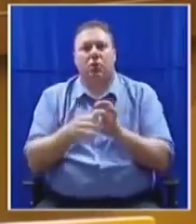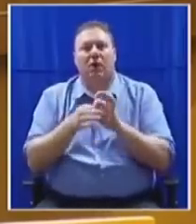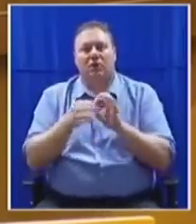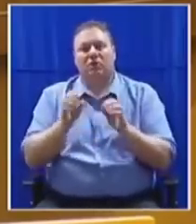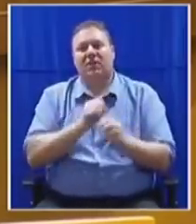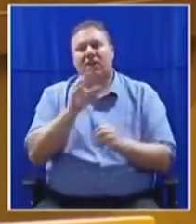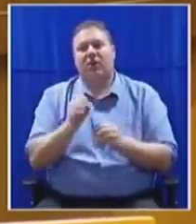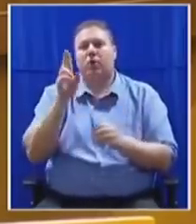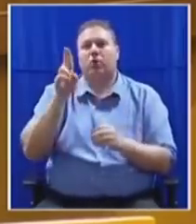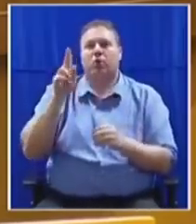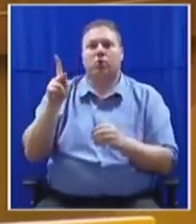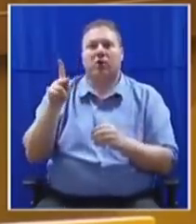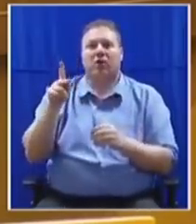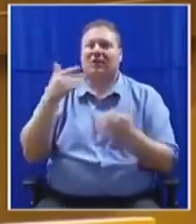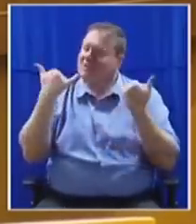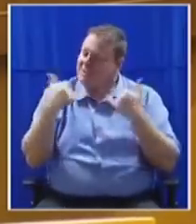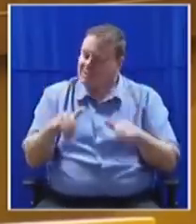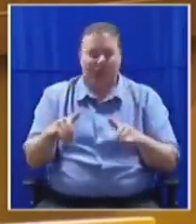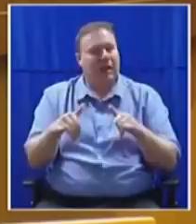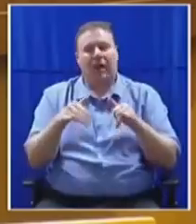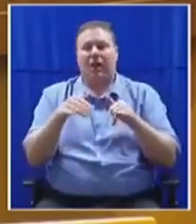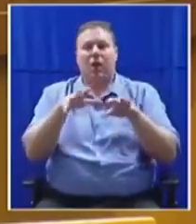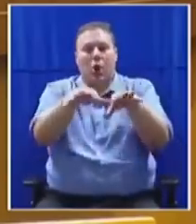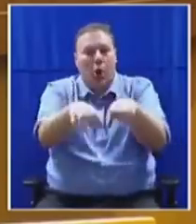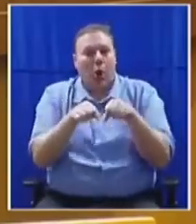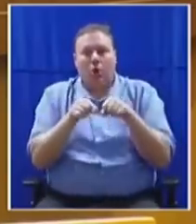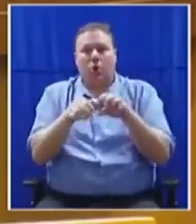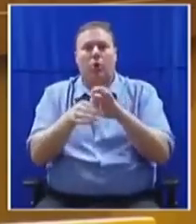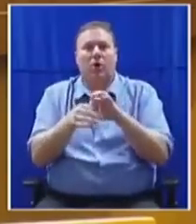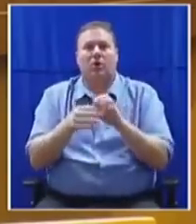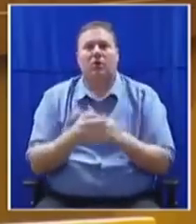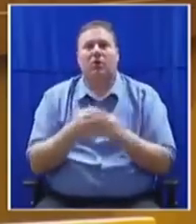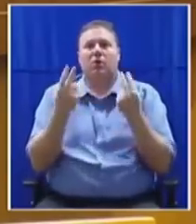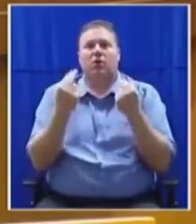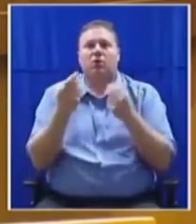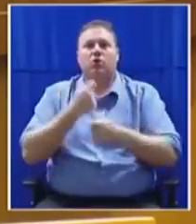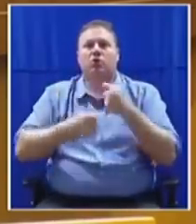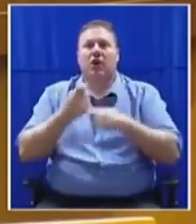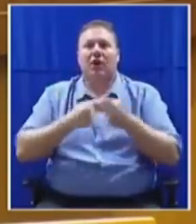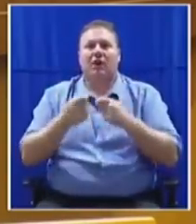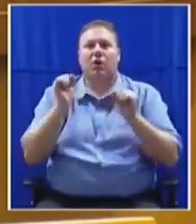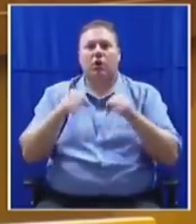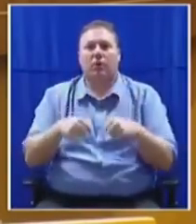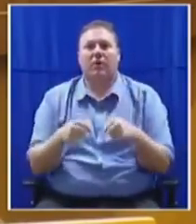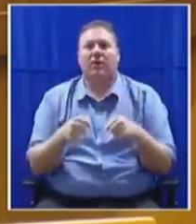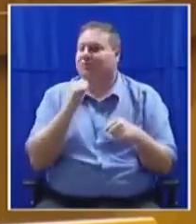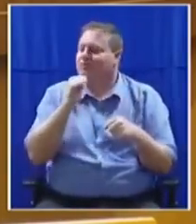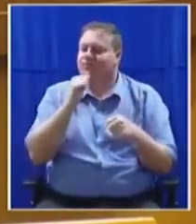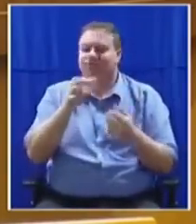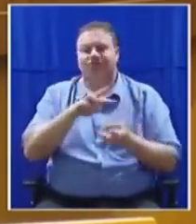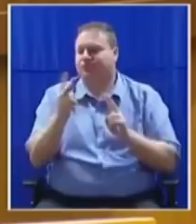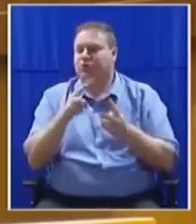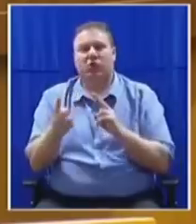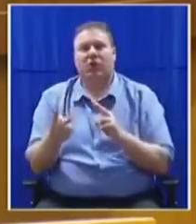is still a neo-colonial relationship. And this new trade agreement does not fundamentally change